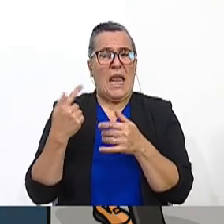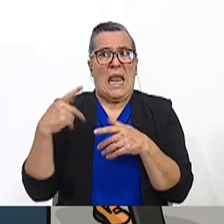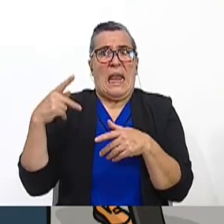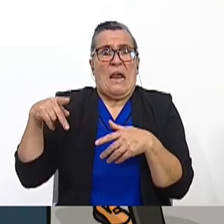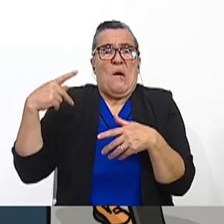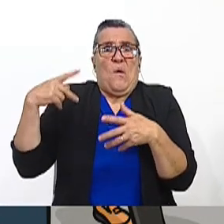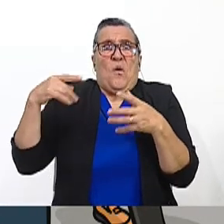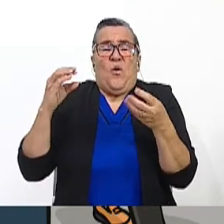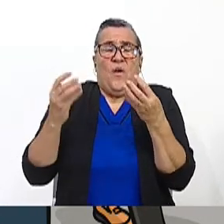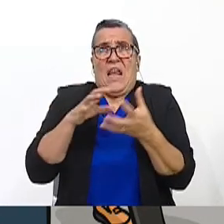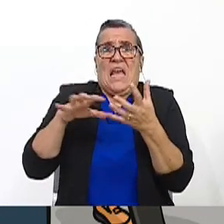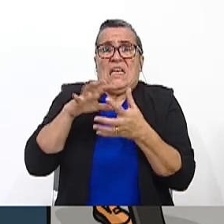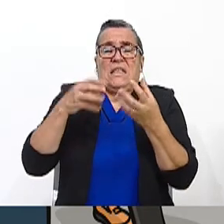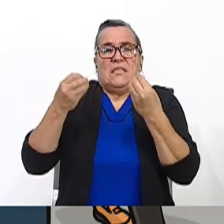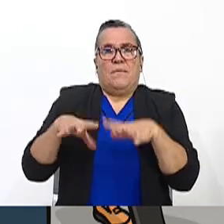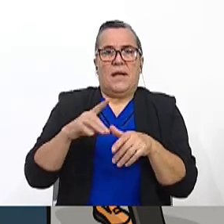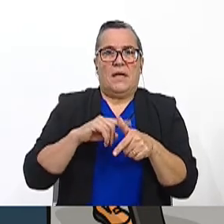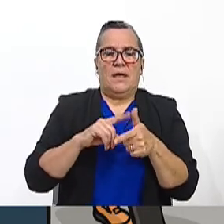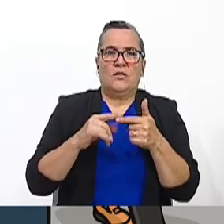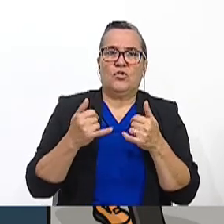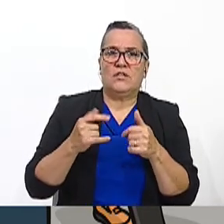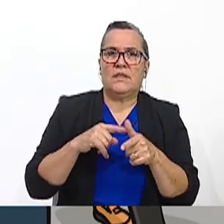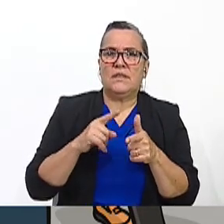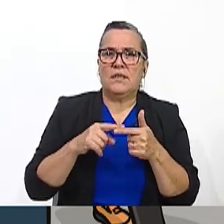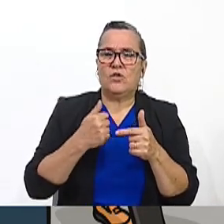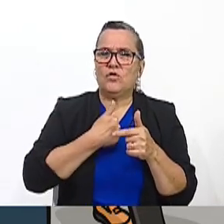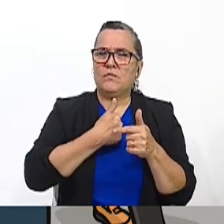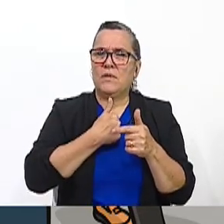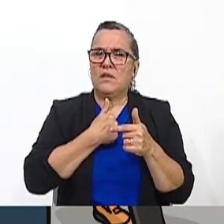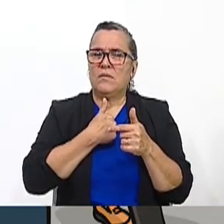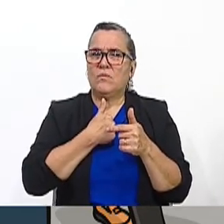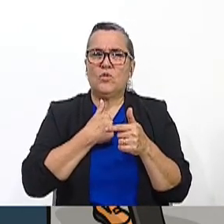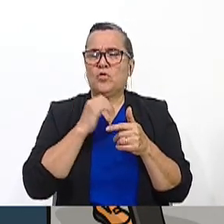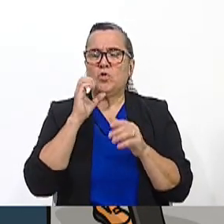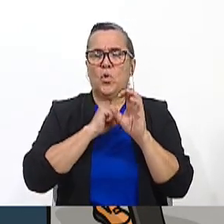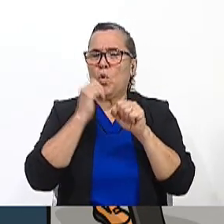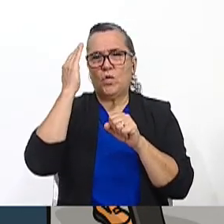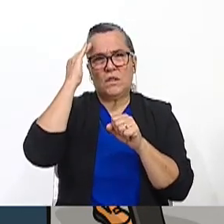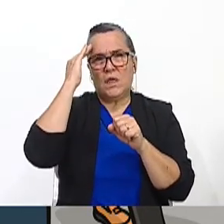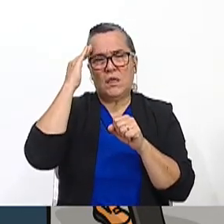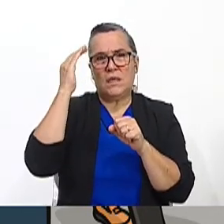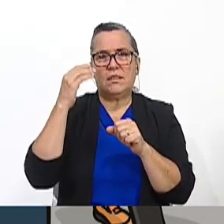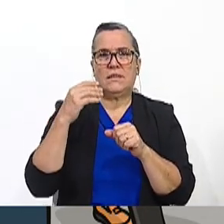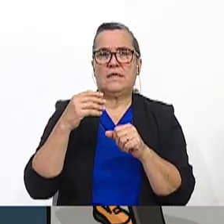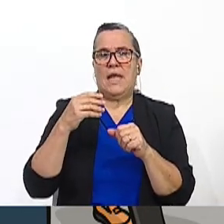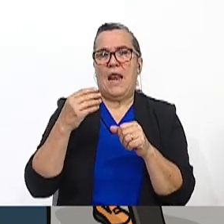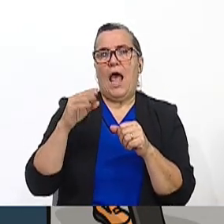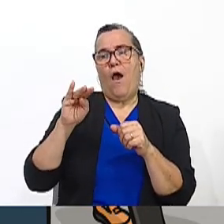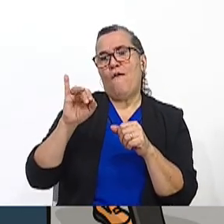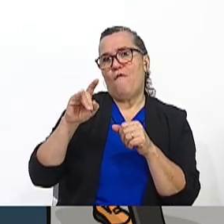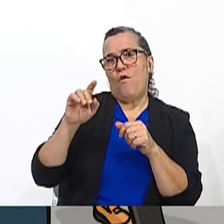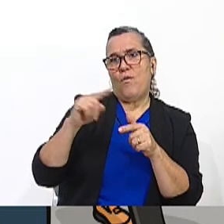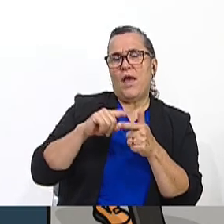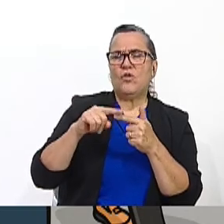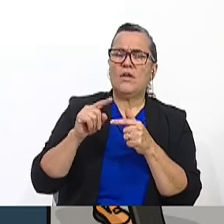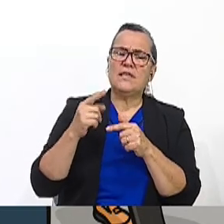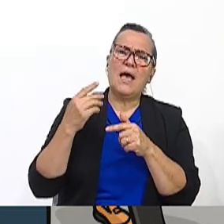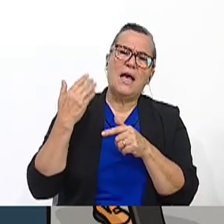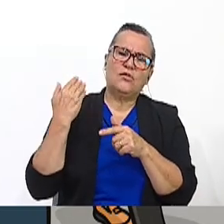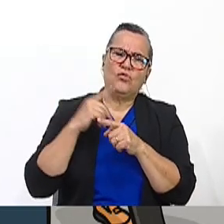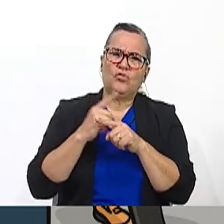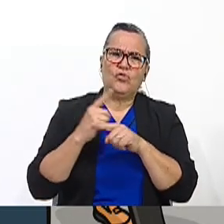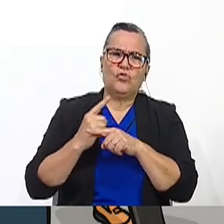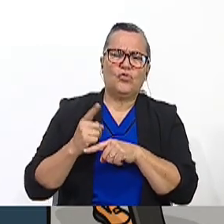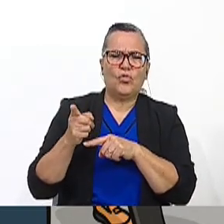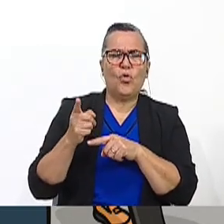But guess what? We collaborate ourselves from this phobia. A few days ago, I was talking to other teenagers who told me